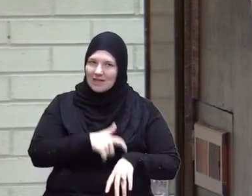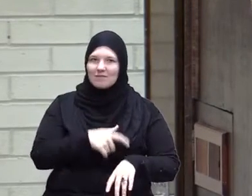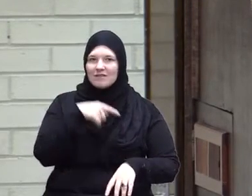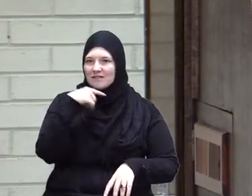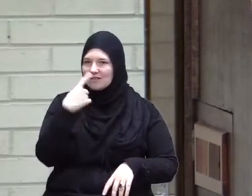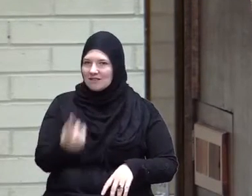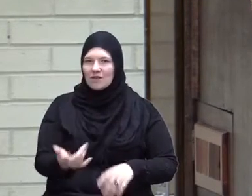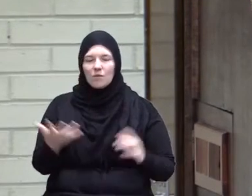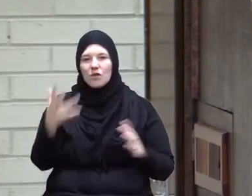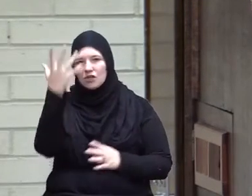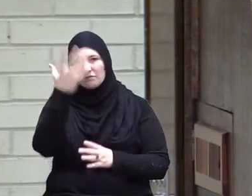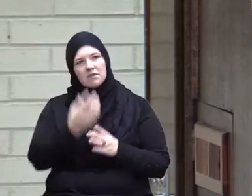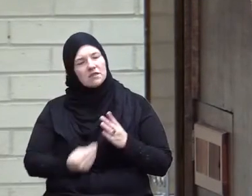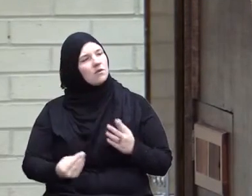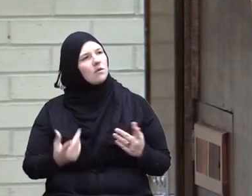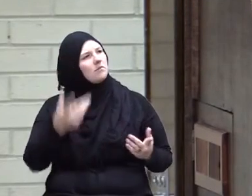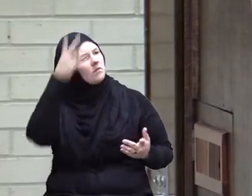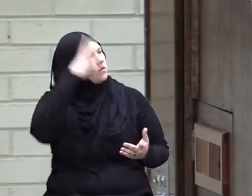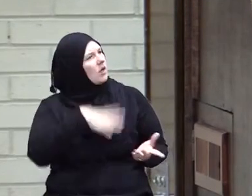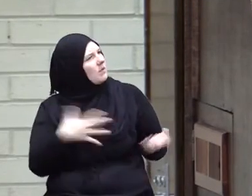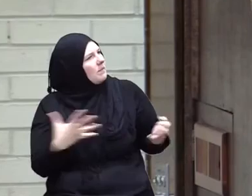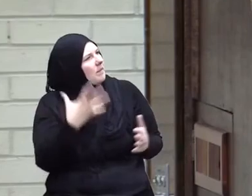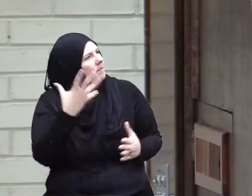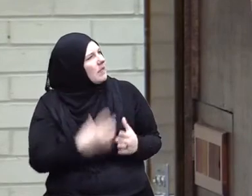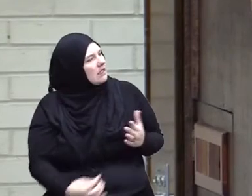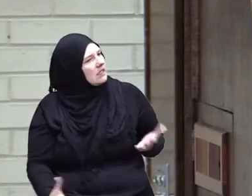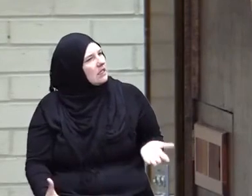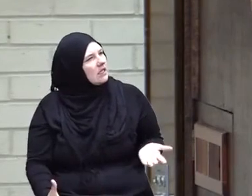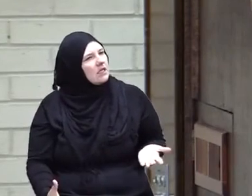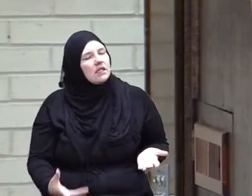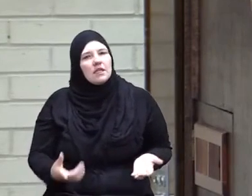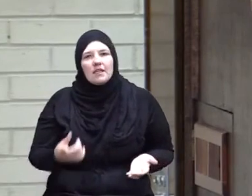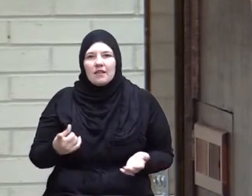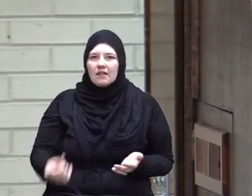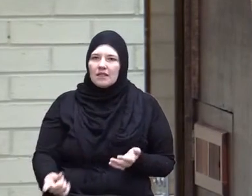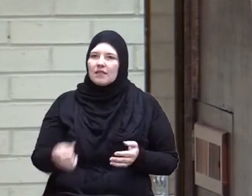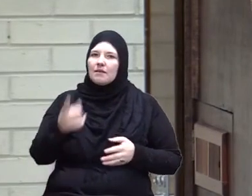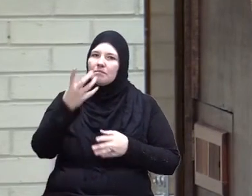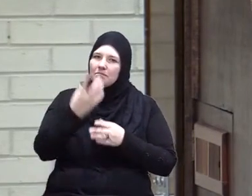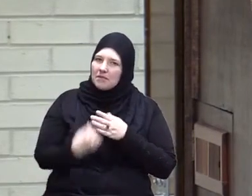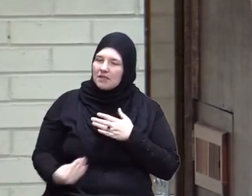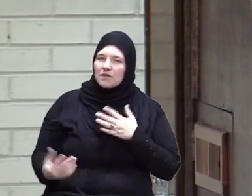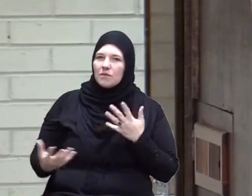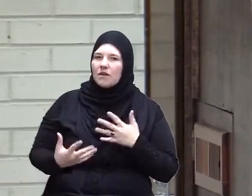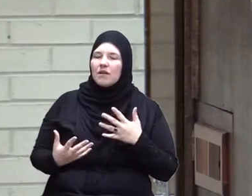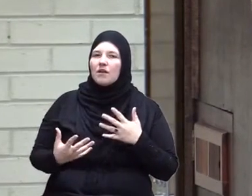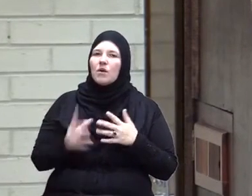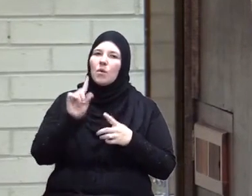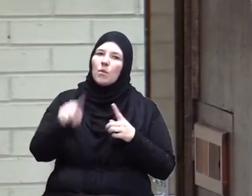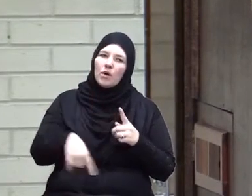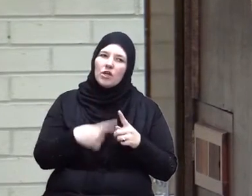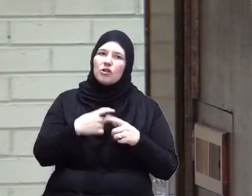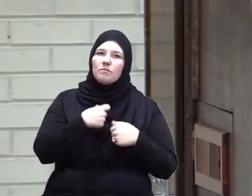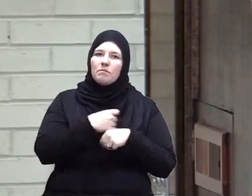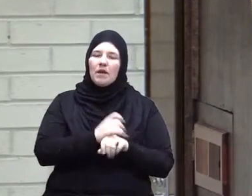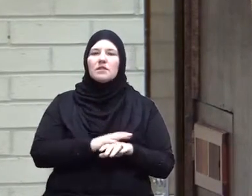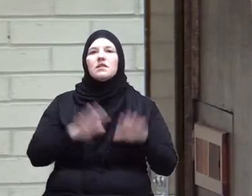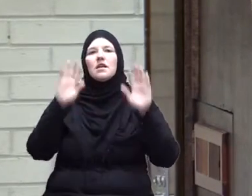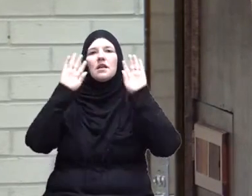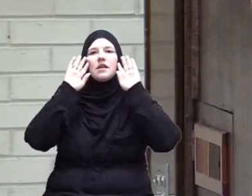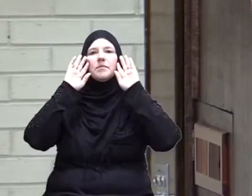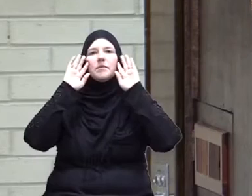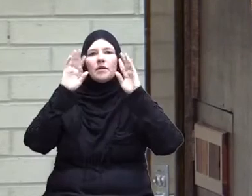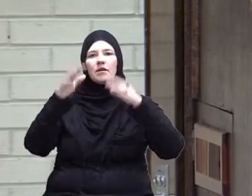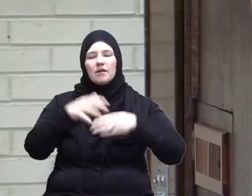what he is missing the man asked him what am I missing he said this is how prayer should be he said when you make takbir you